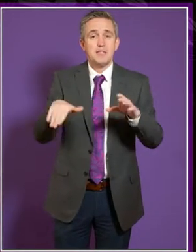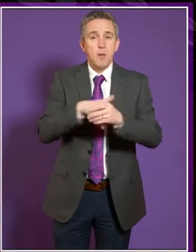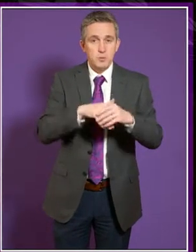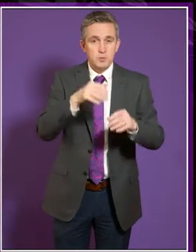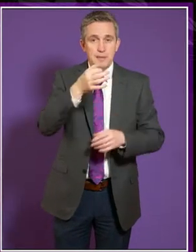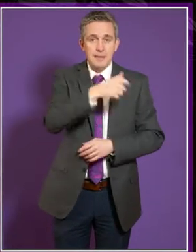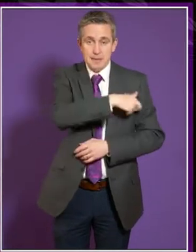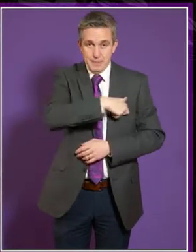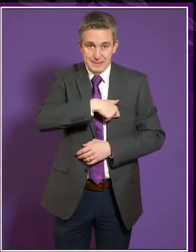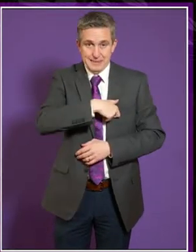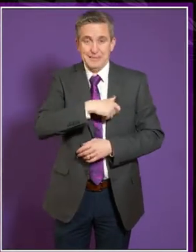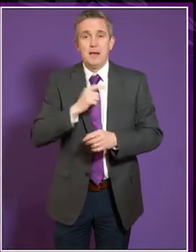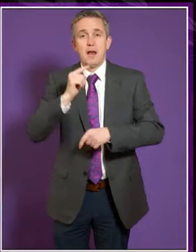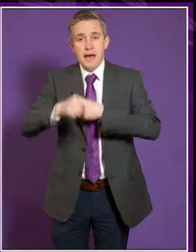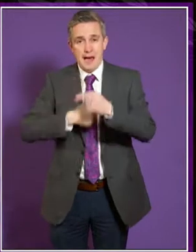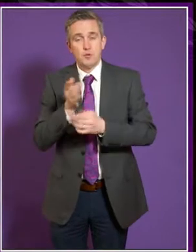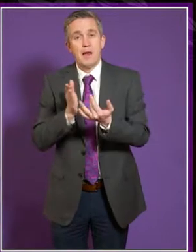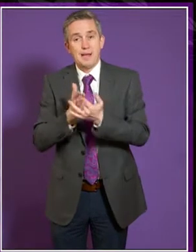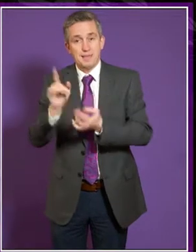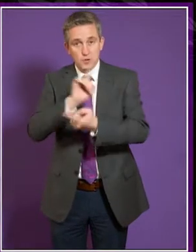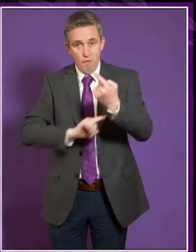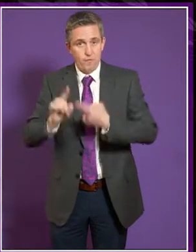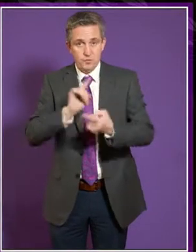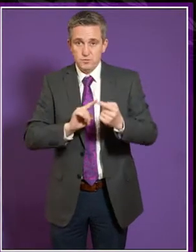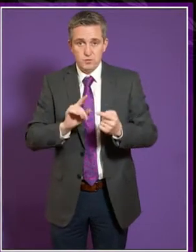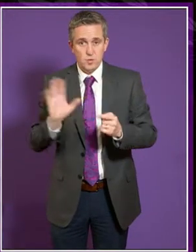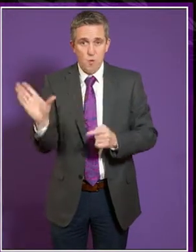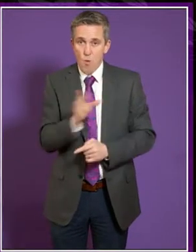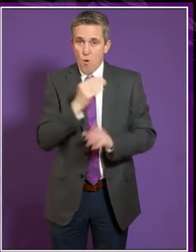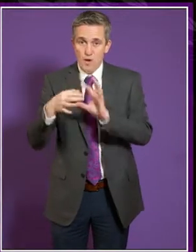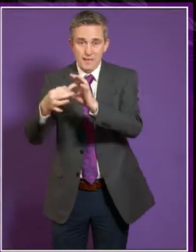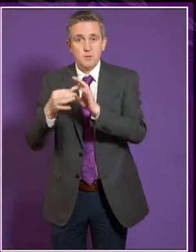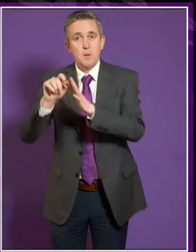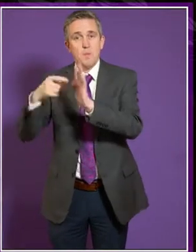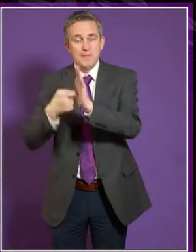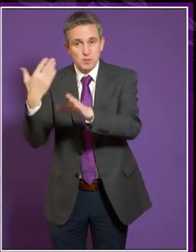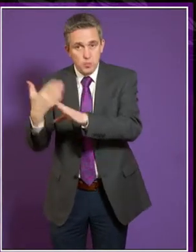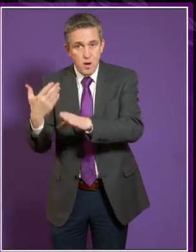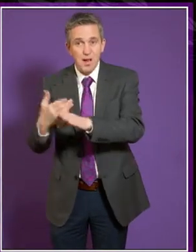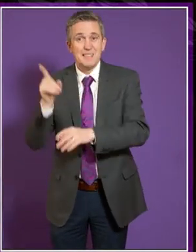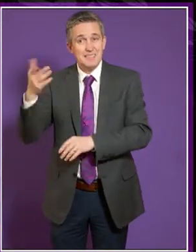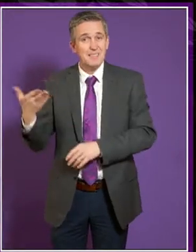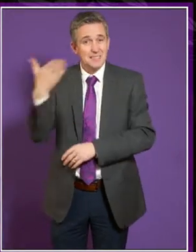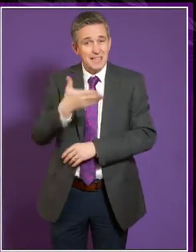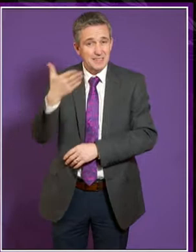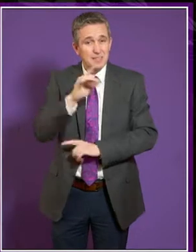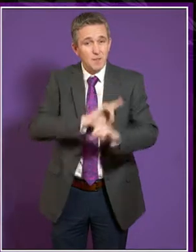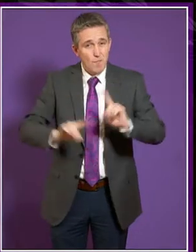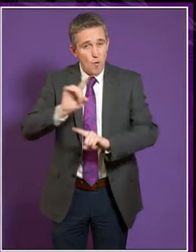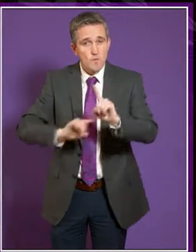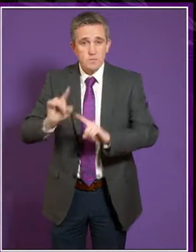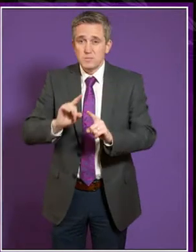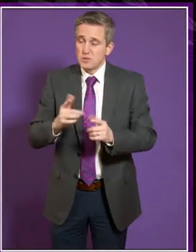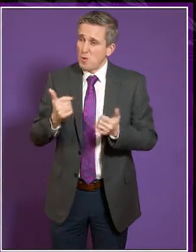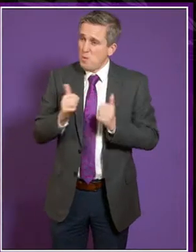access conference as something that aligns with Peter's work and Peter's been to these forums. So I think it would be interesting to see what